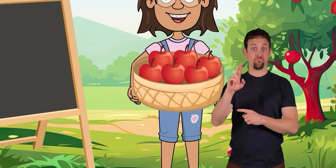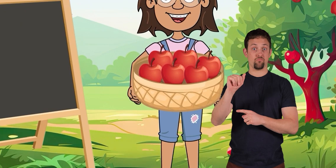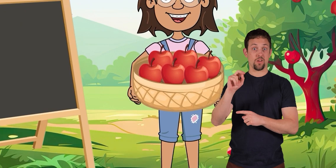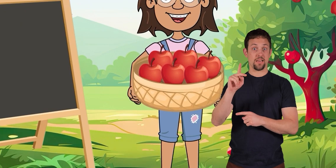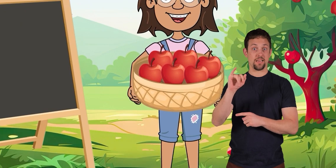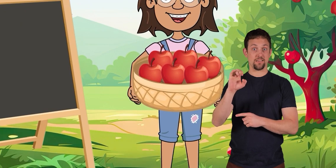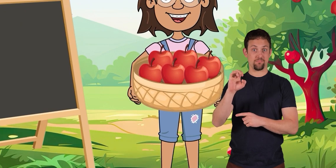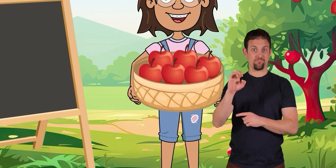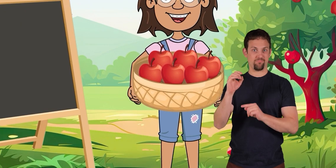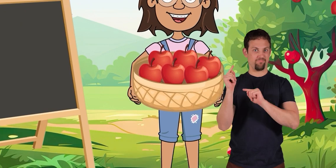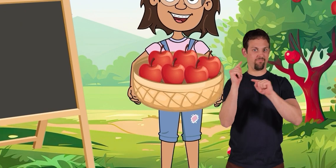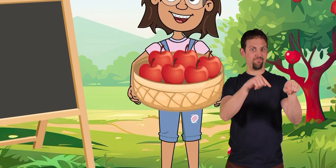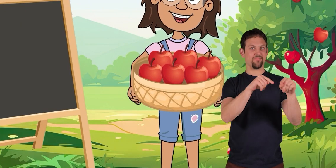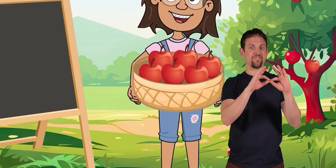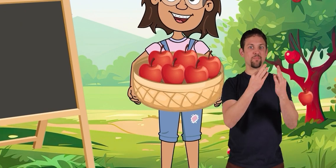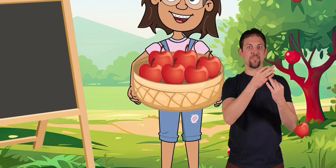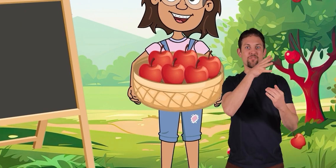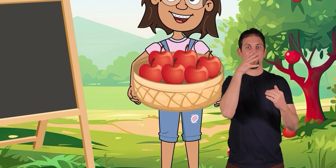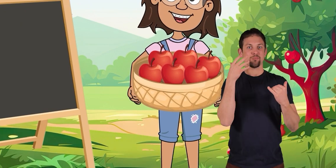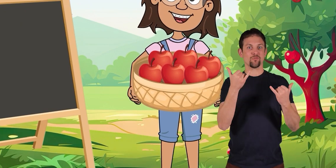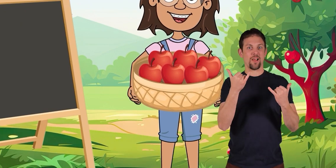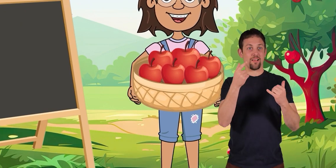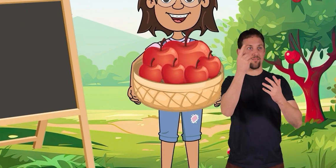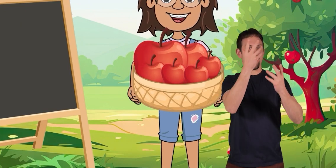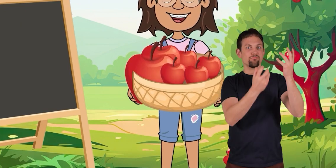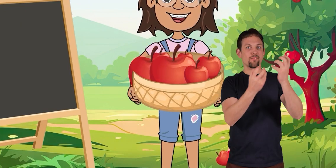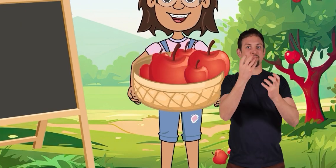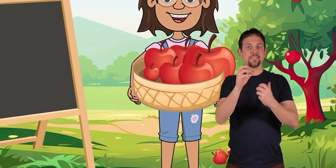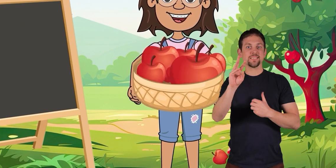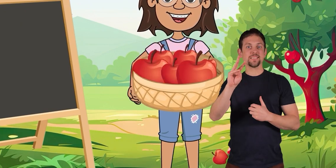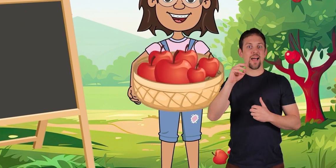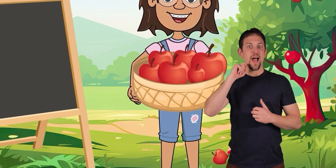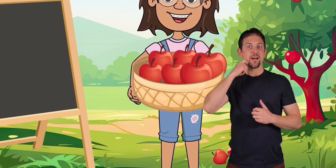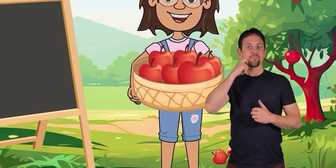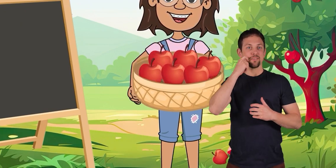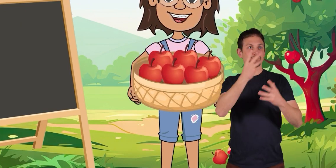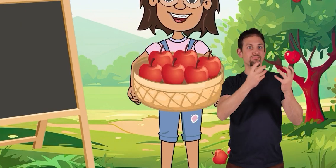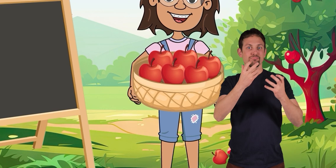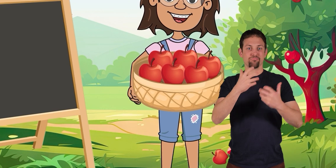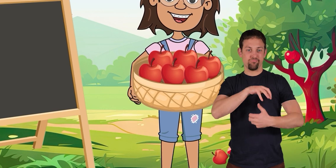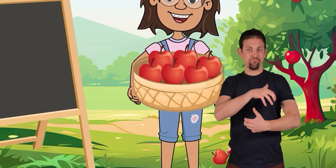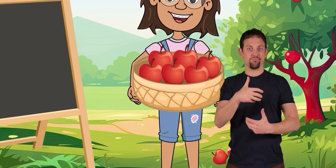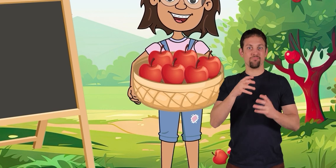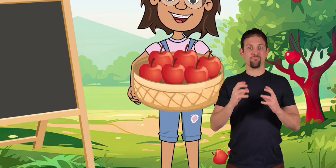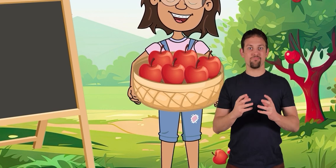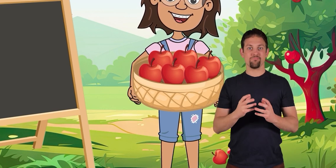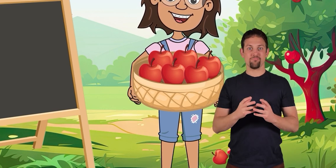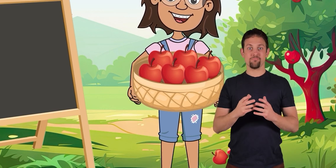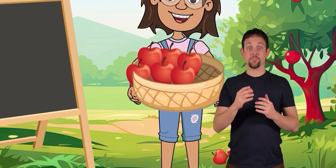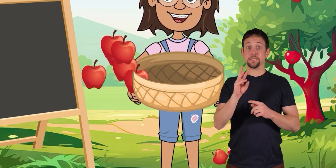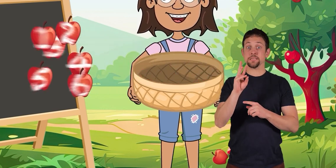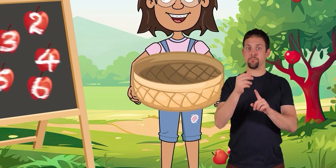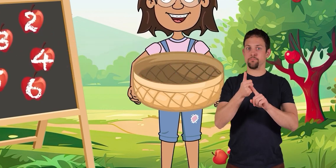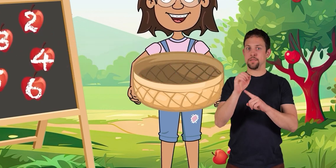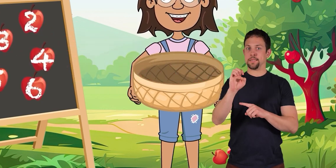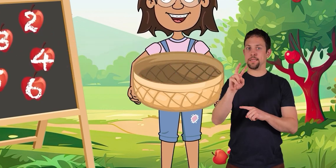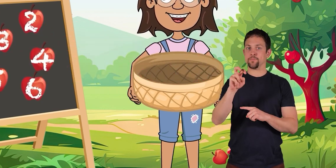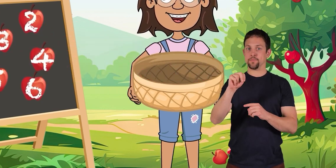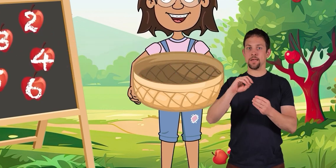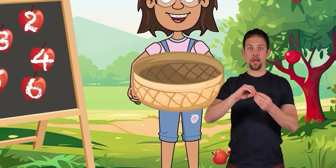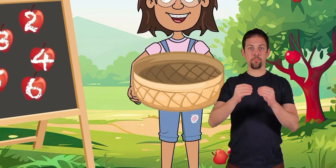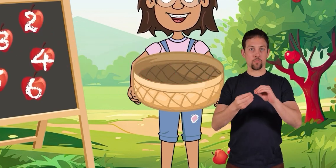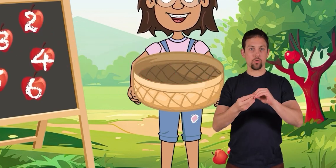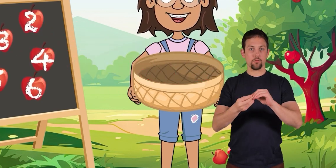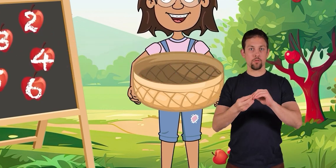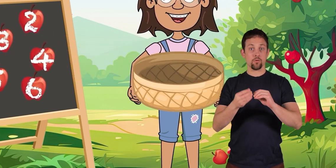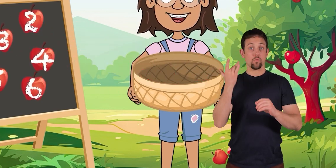Frankie has taken us to her family's farm today. She has 6 apples that she has picked from her apple tree. 6 is an